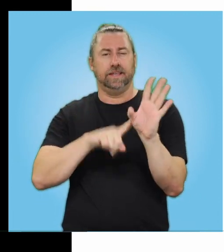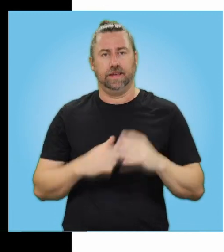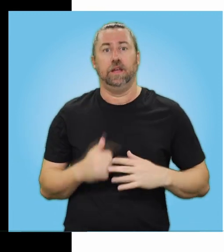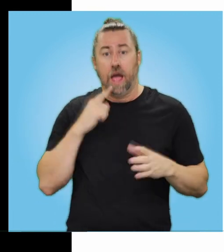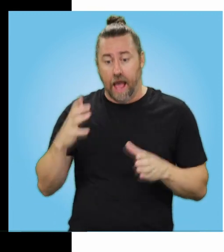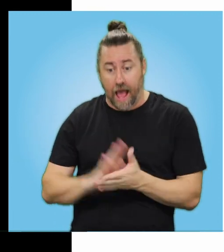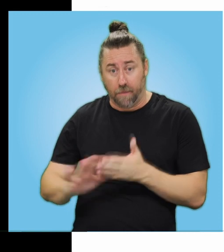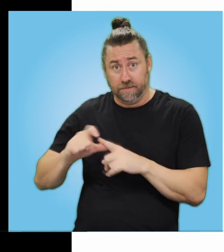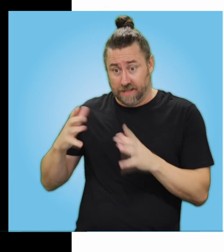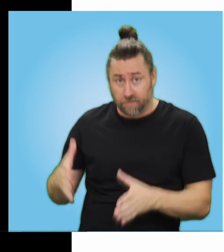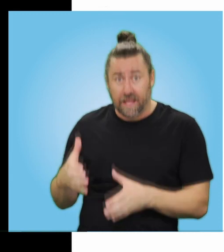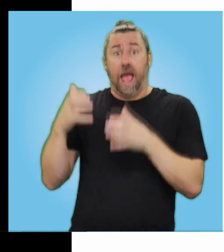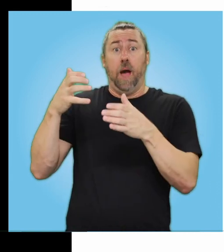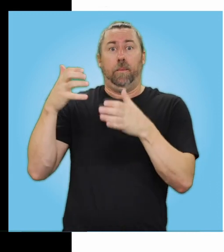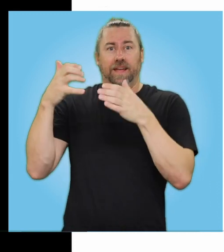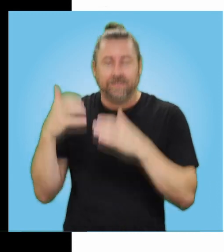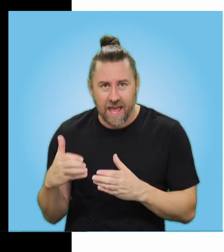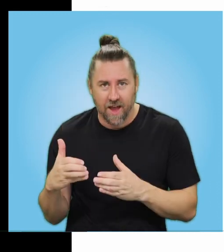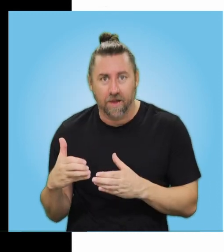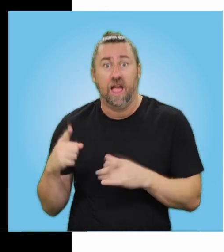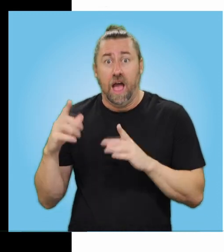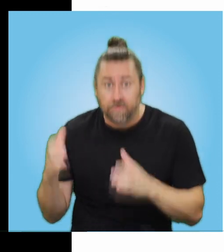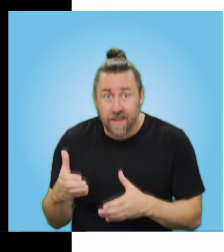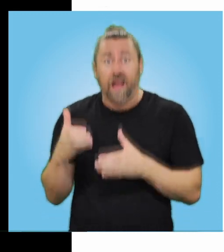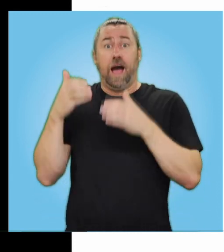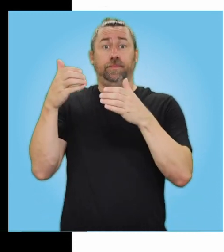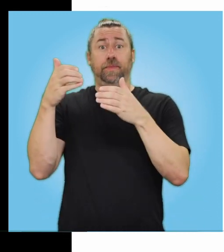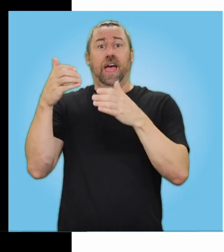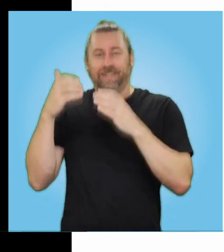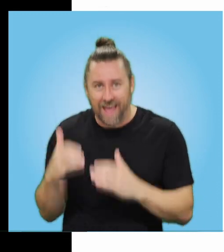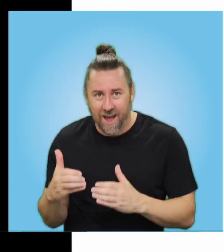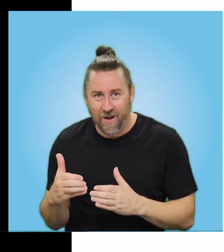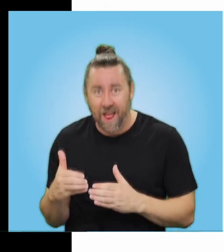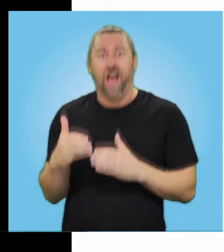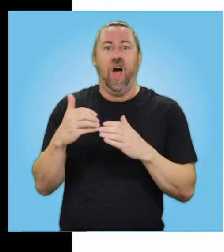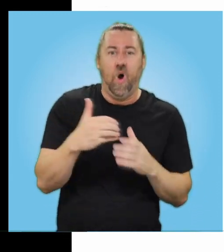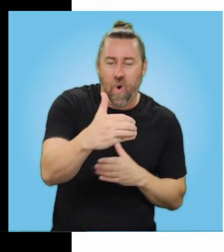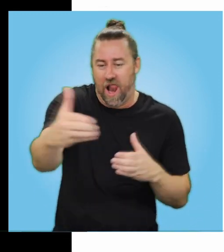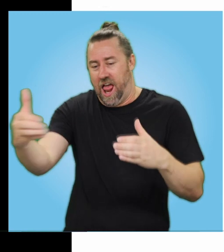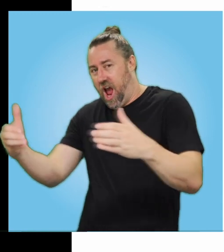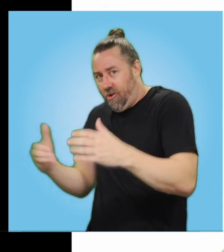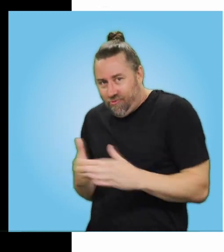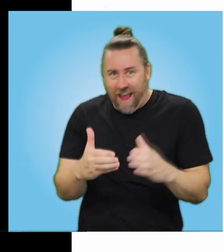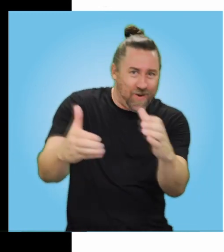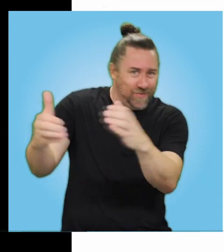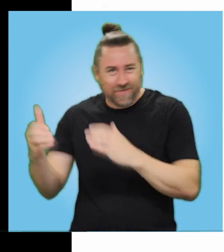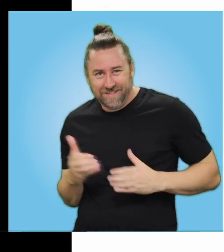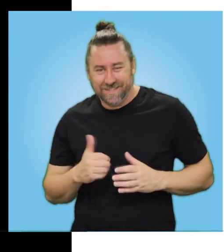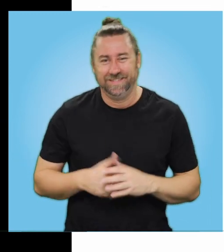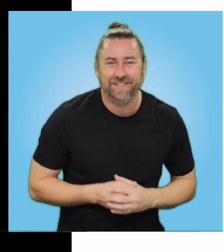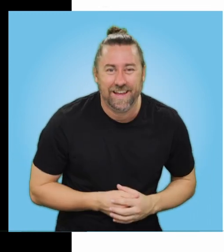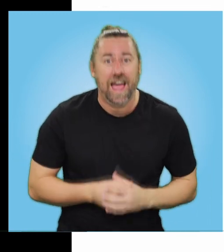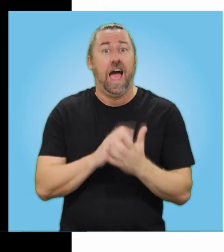Dumpty Up, Humpty Dumpty Down. Humpty Dumpty Up and Down, Humpty Dumpty All Around.